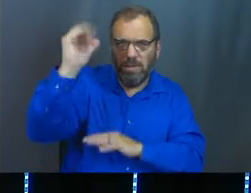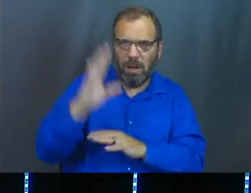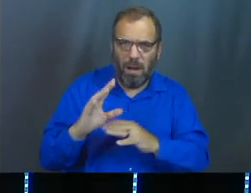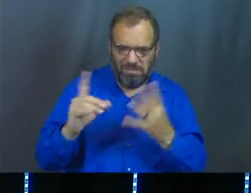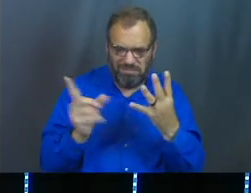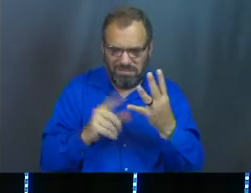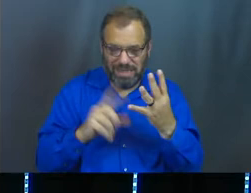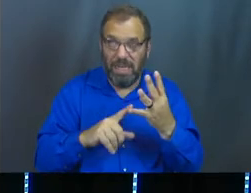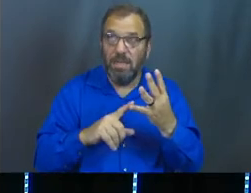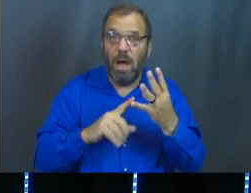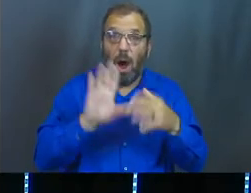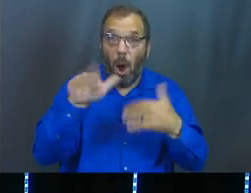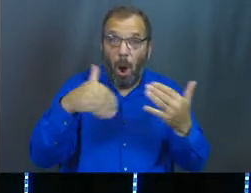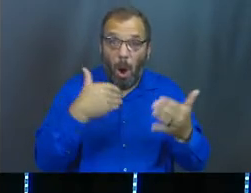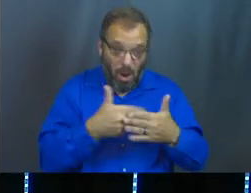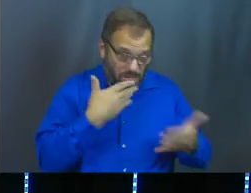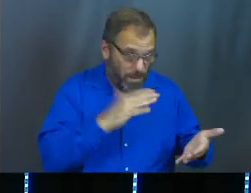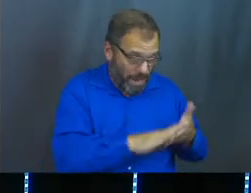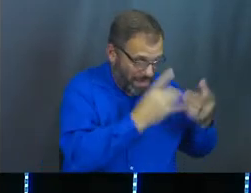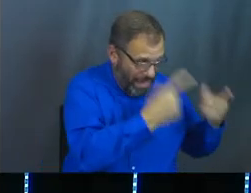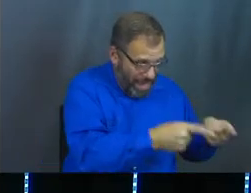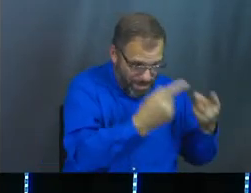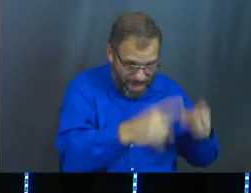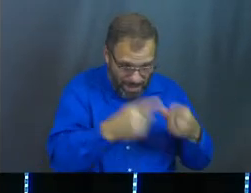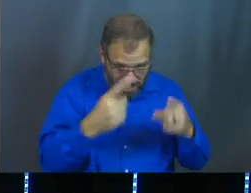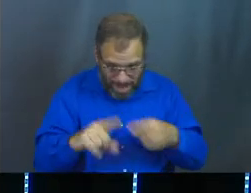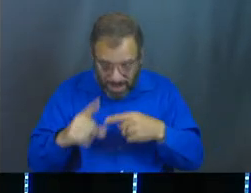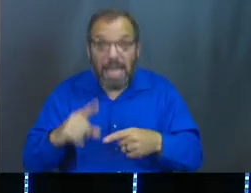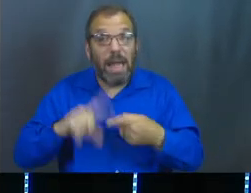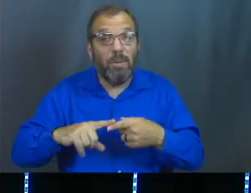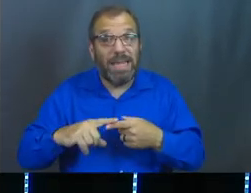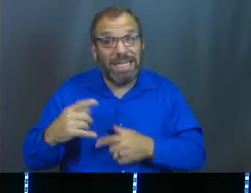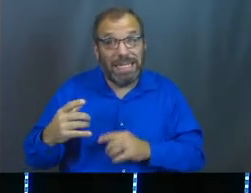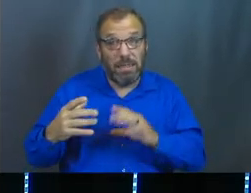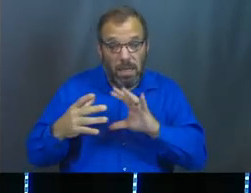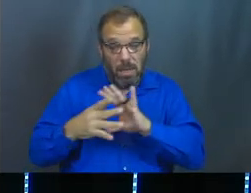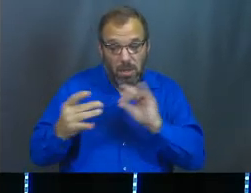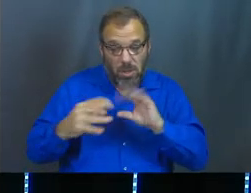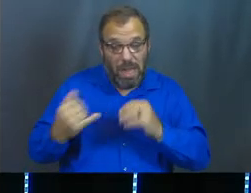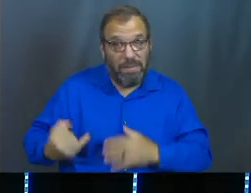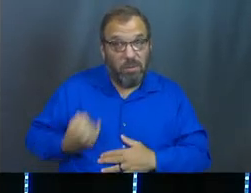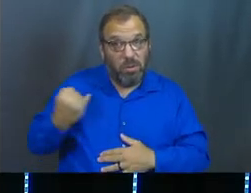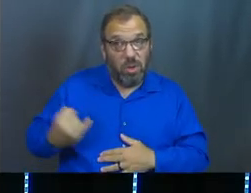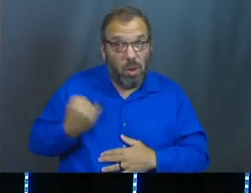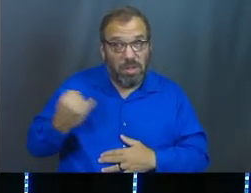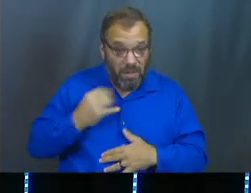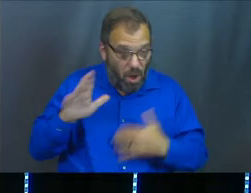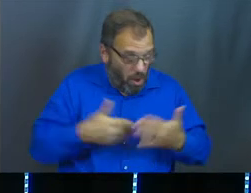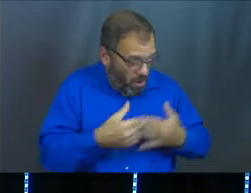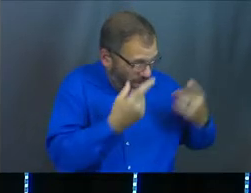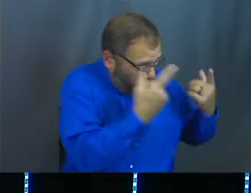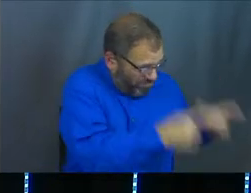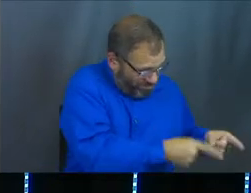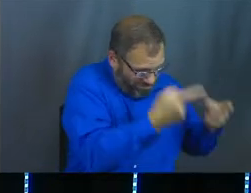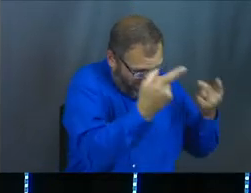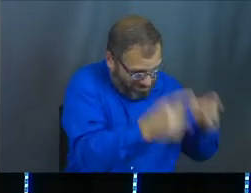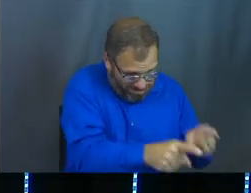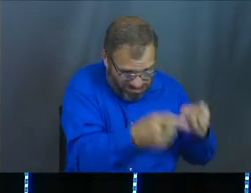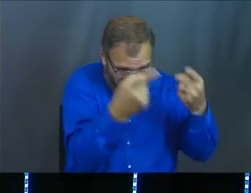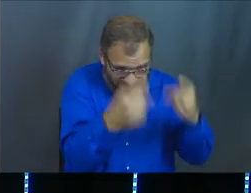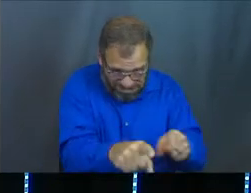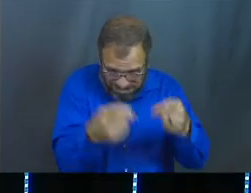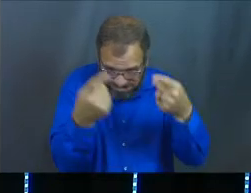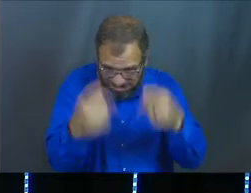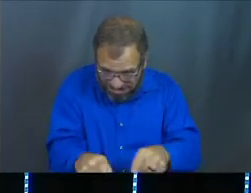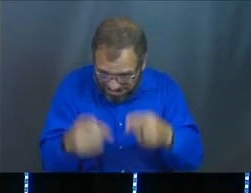is what God brings from all the bad. And this is what the story of Joseph is almost all about. Is all that happens that